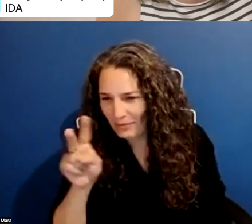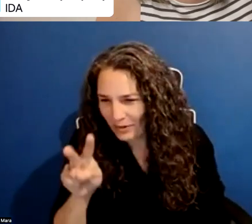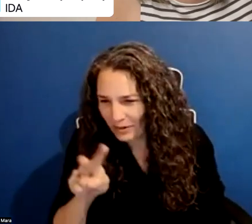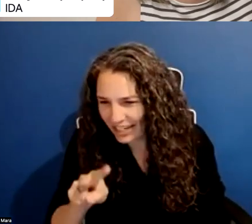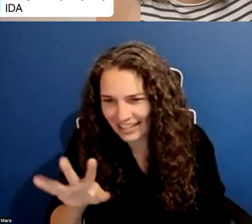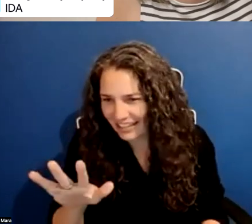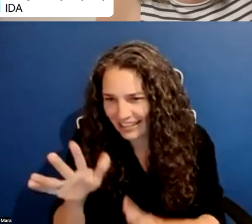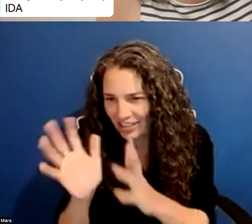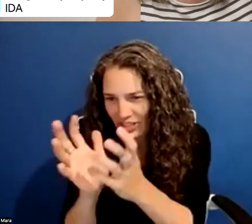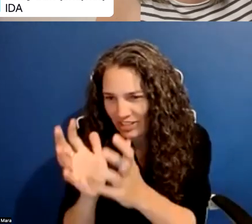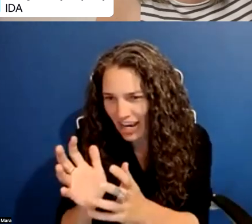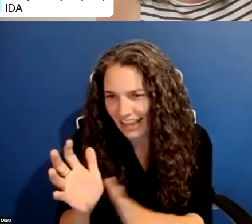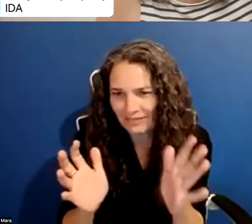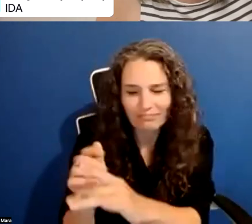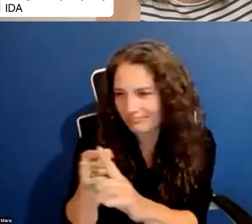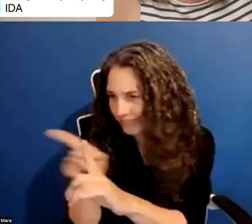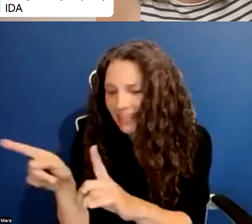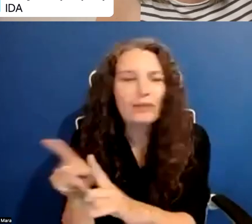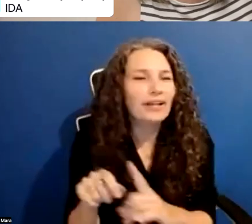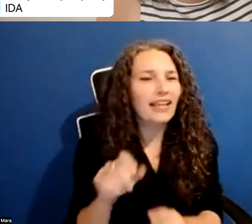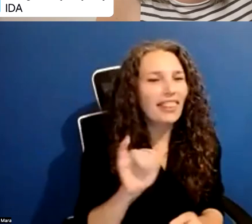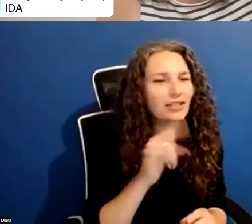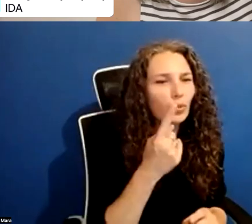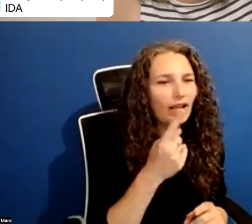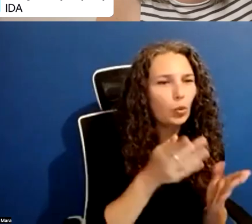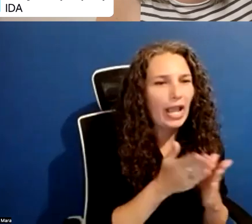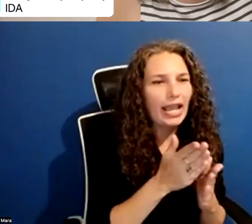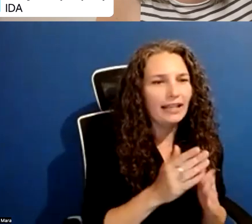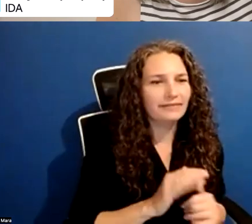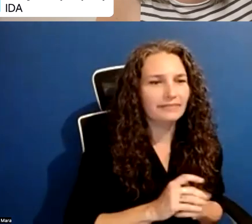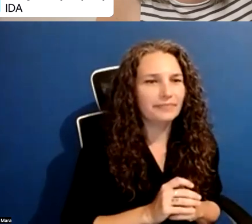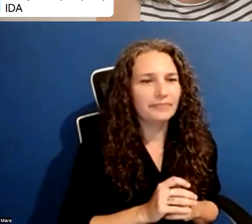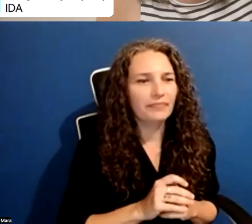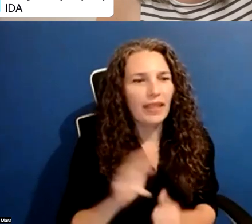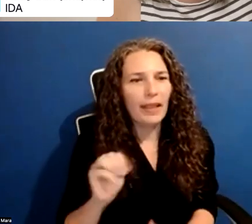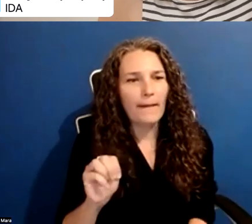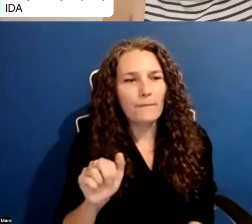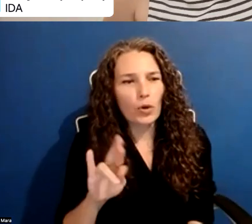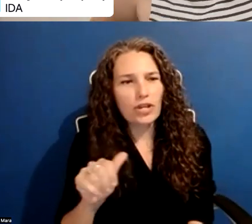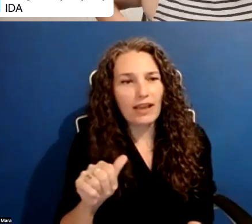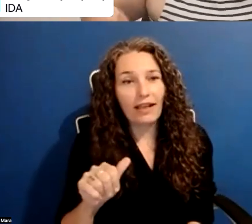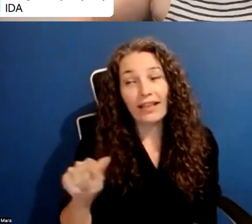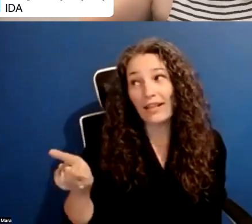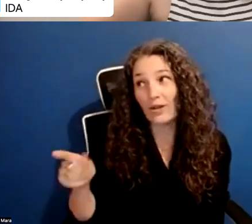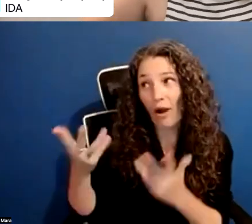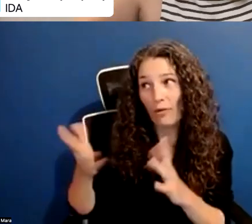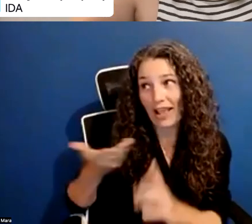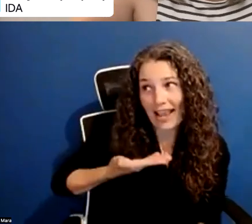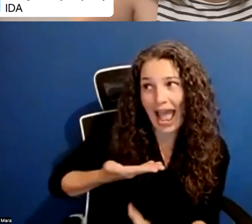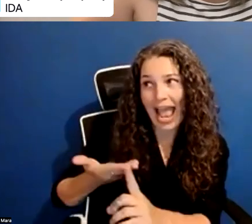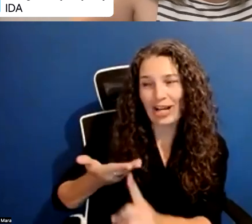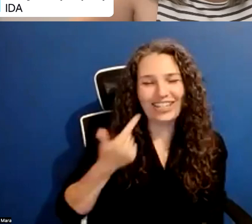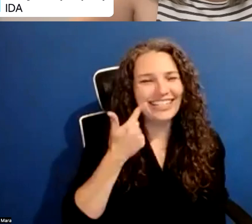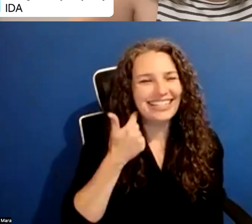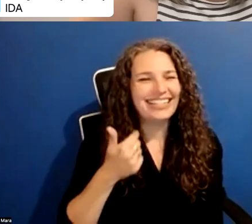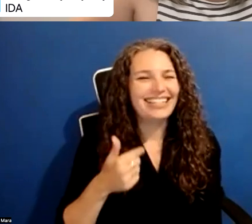a way to go around. I was actually just about to mention that you're already becoming hired. Um, that's great. And so with that,